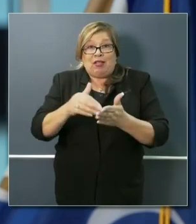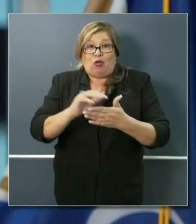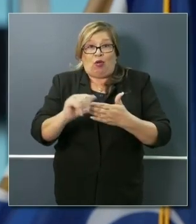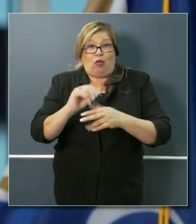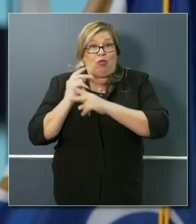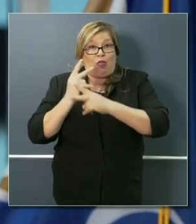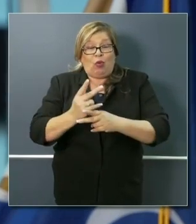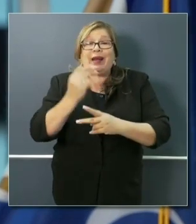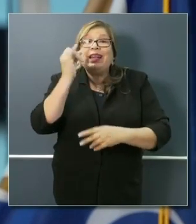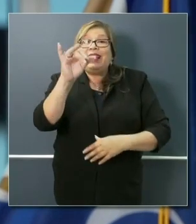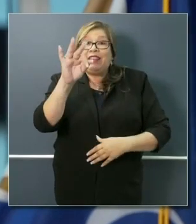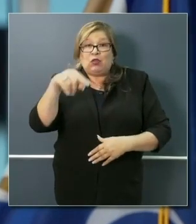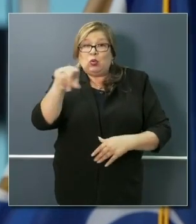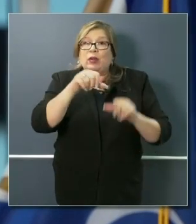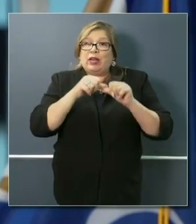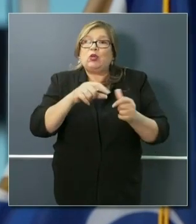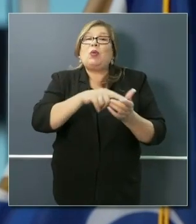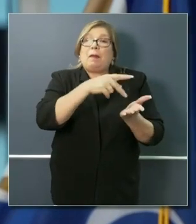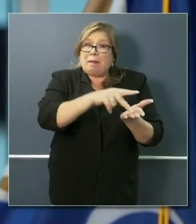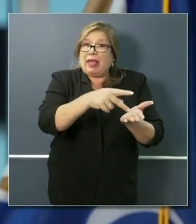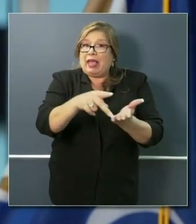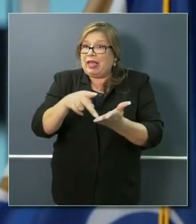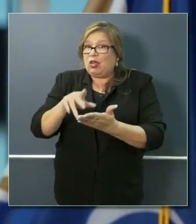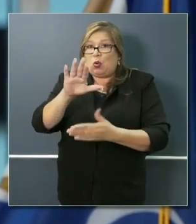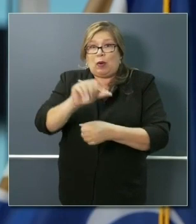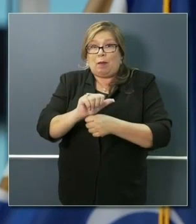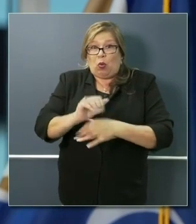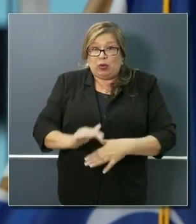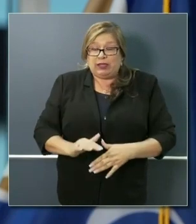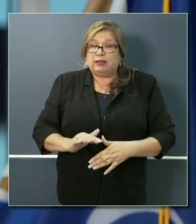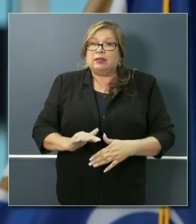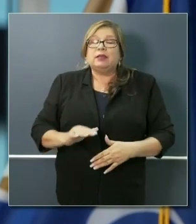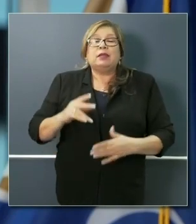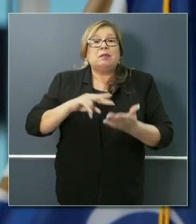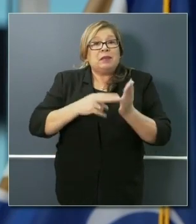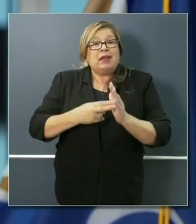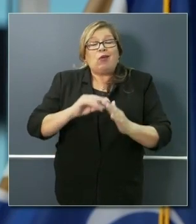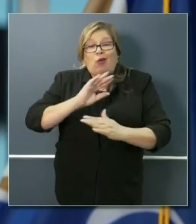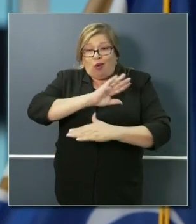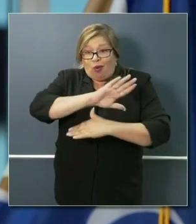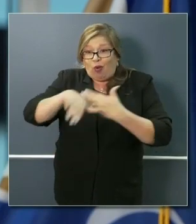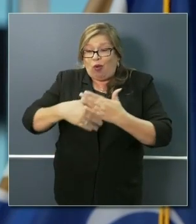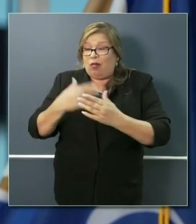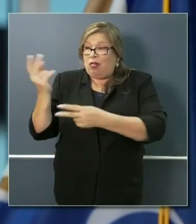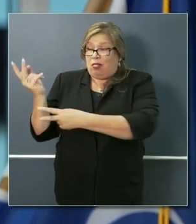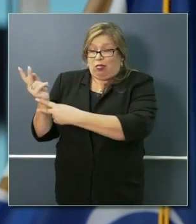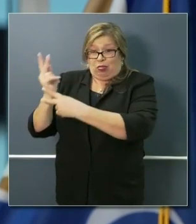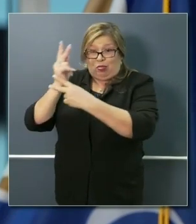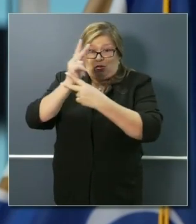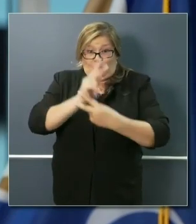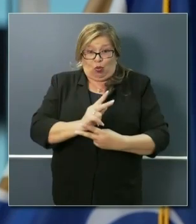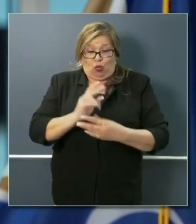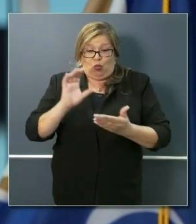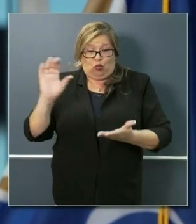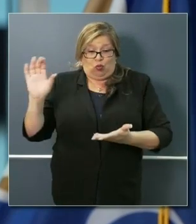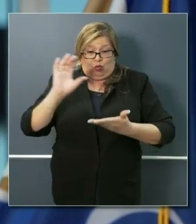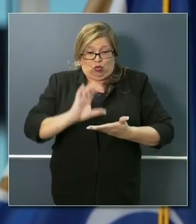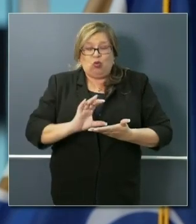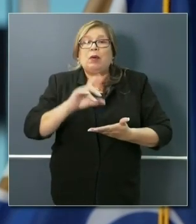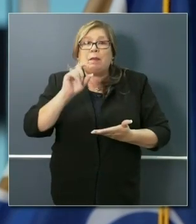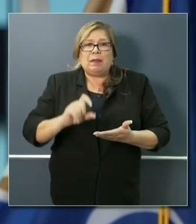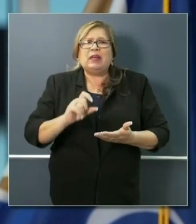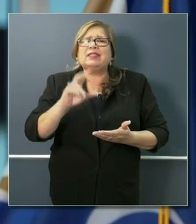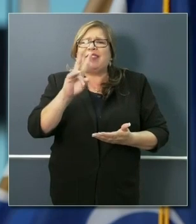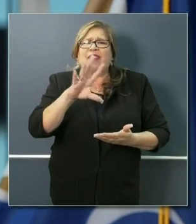pay your employees. You have to provide 75 percent of all of that loan benefit to your